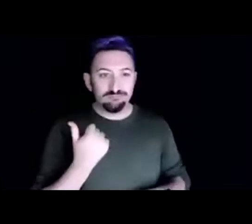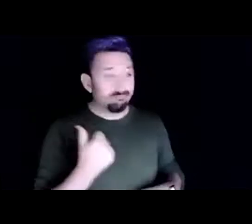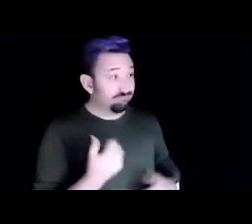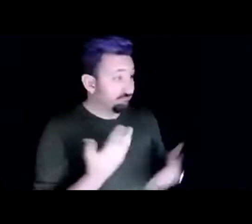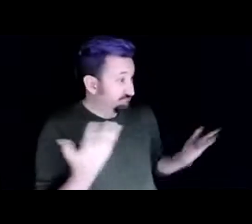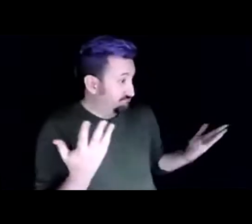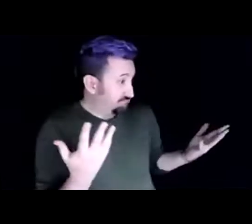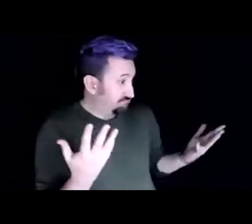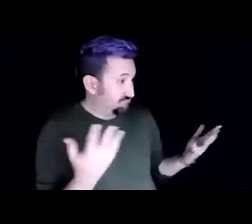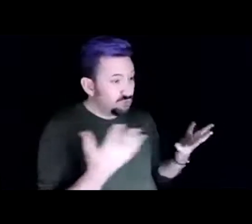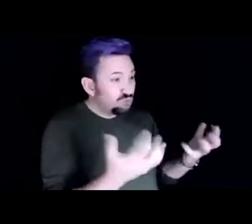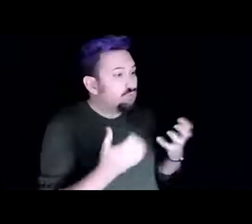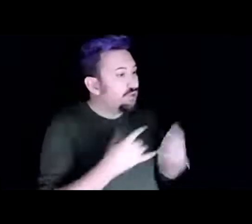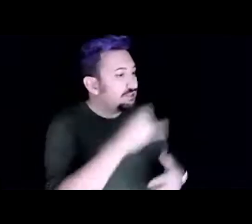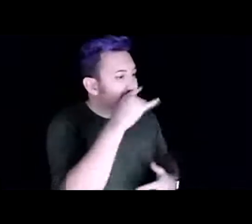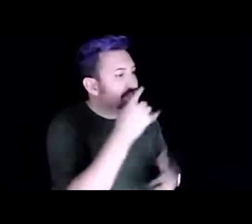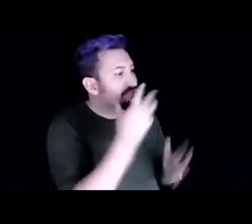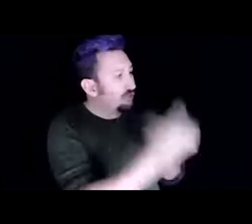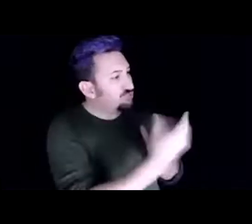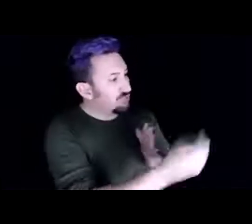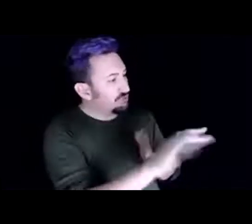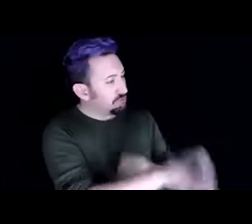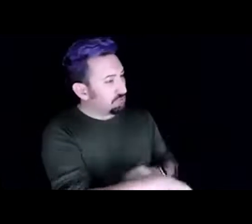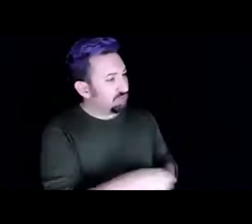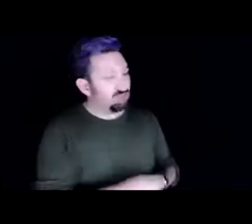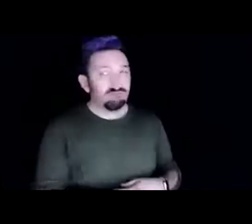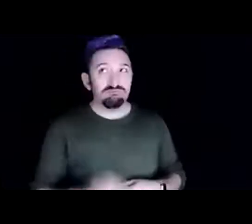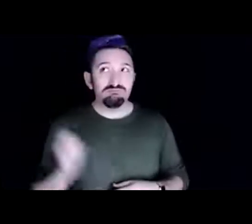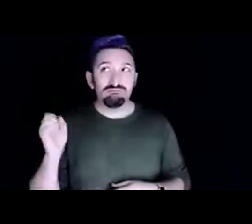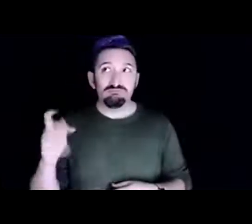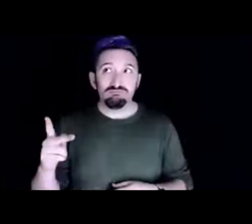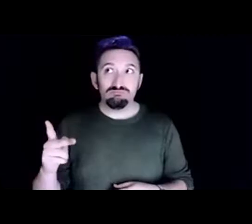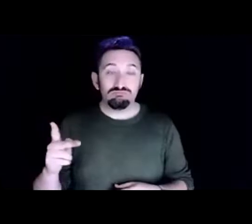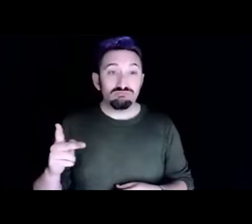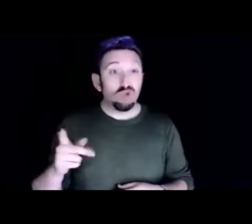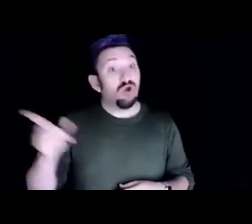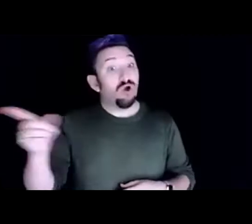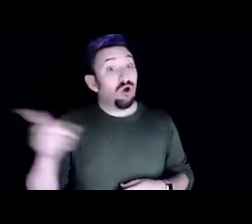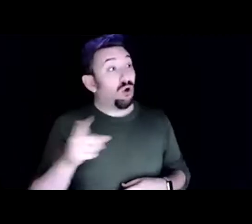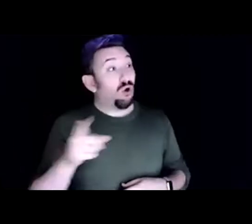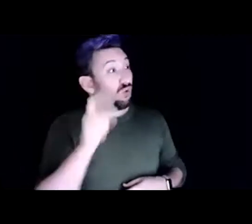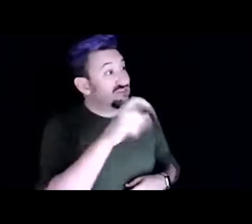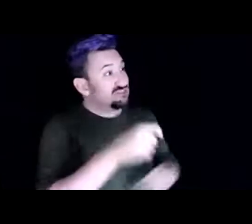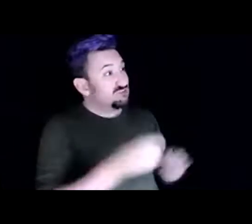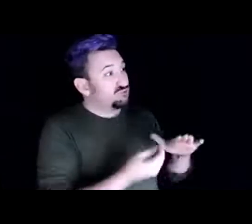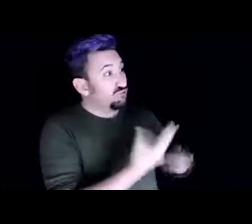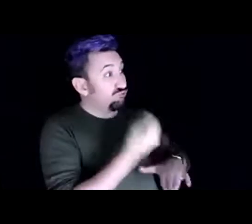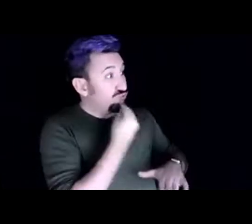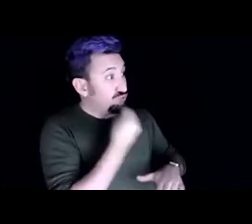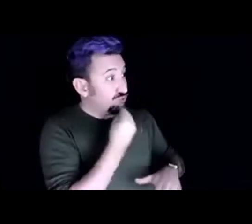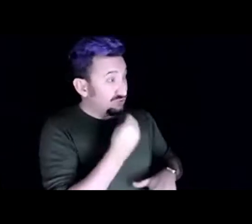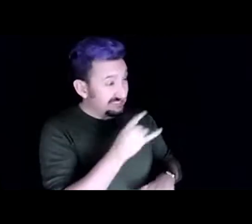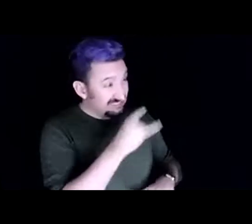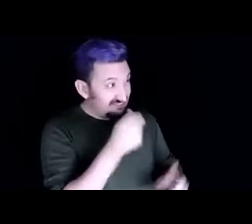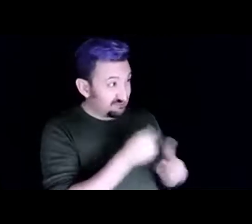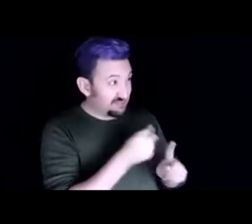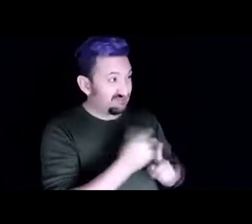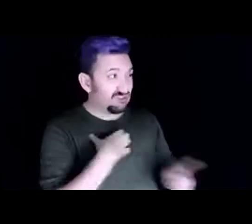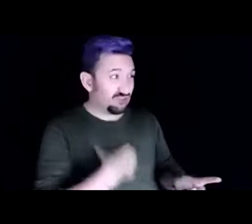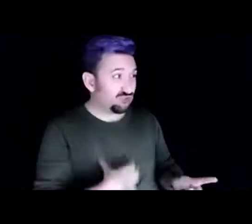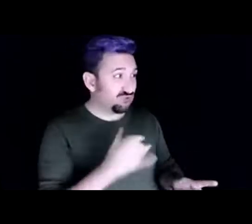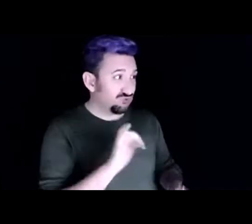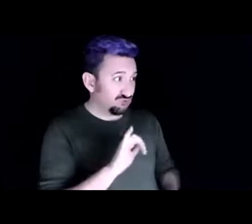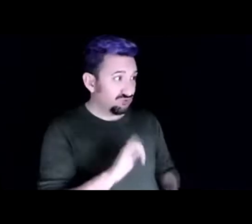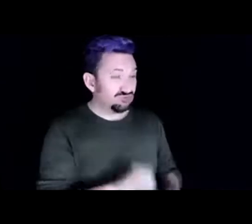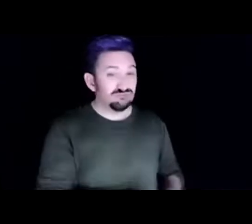okay she was like oh it needs food these kids are really hungry um and we got